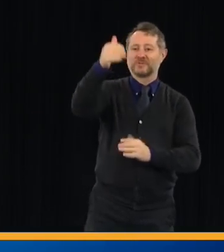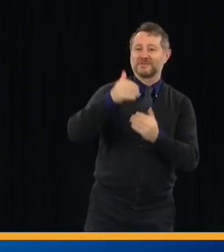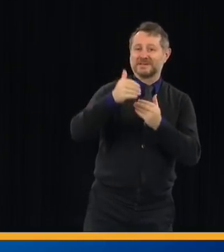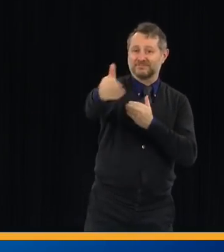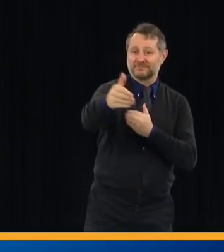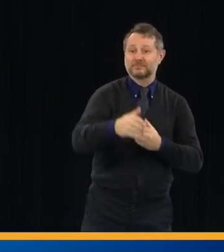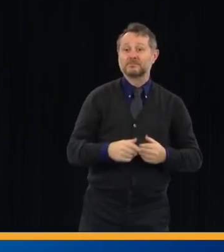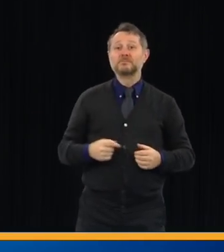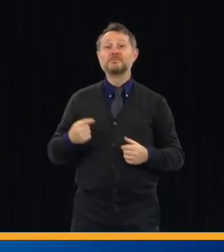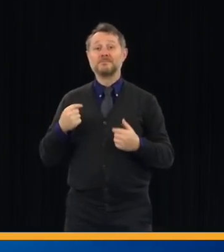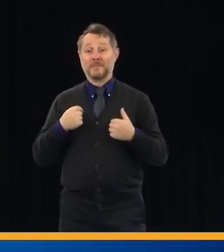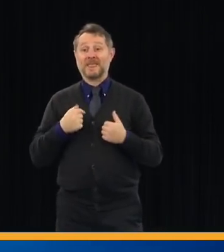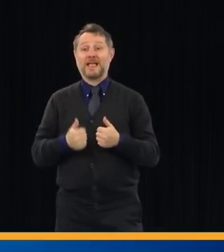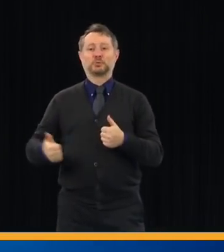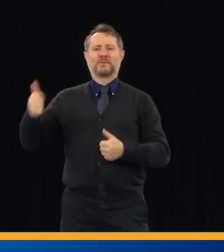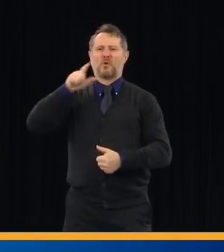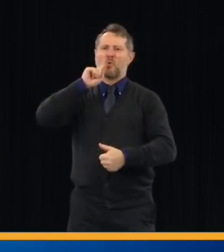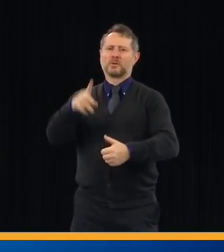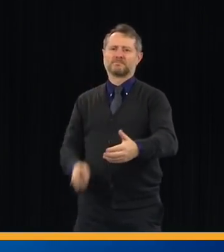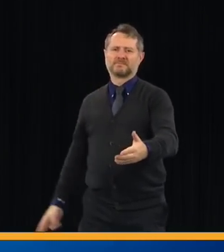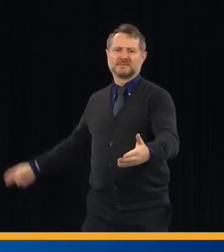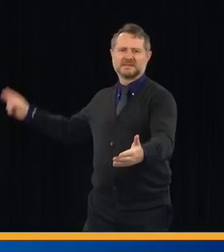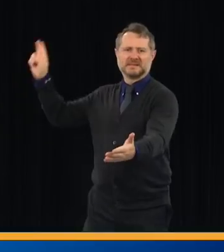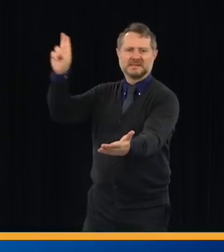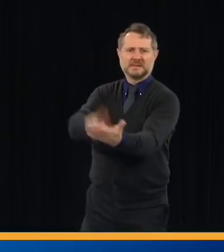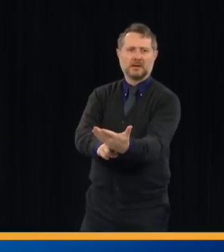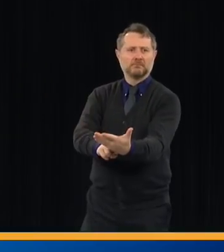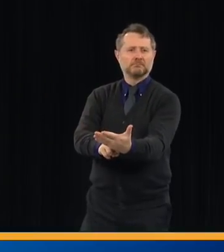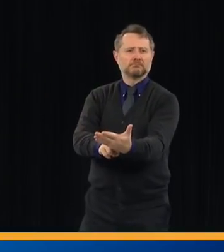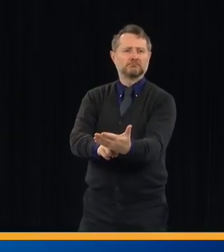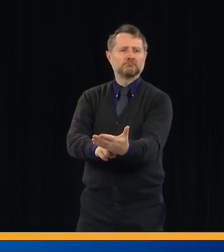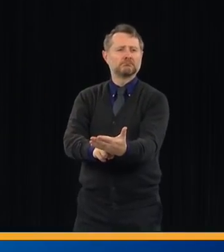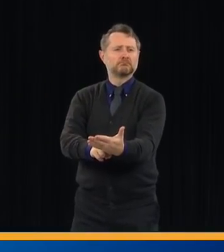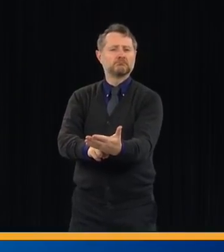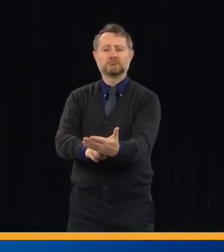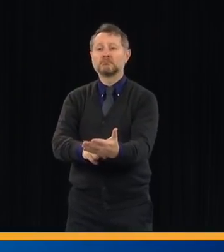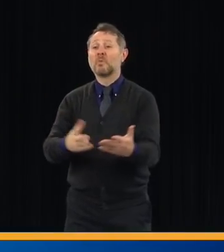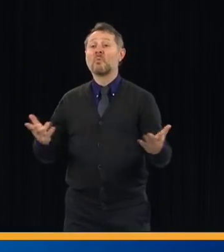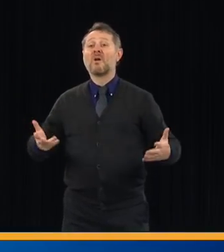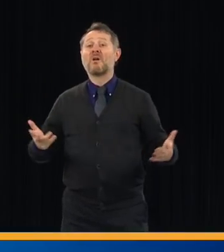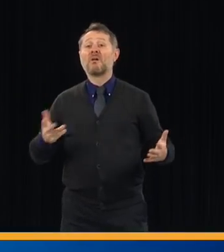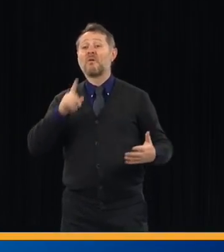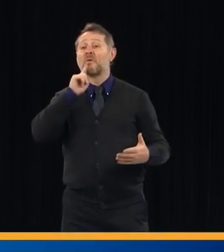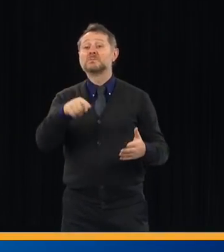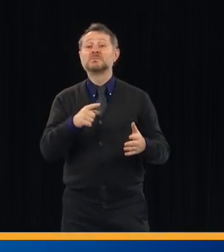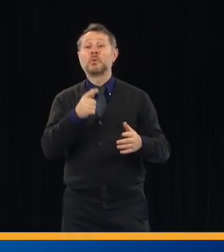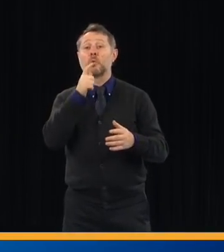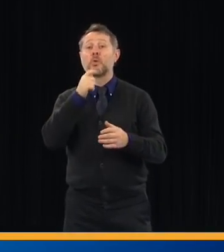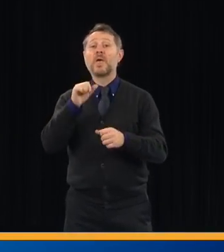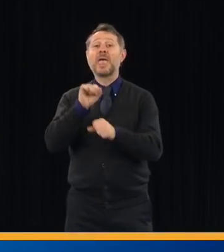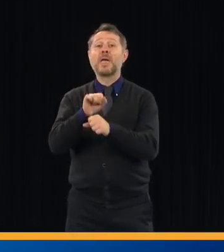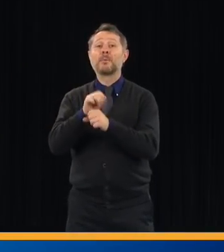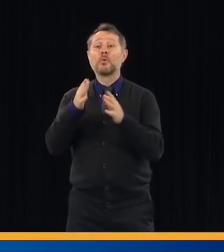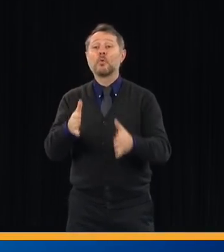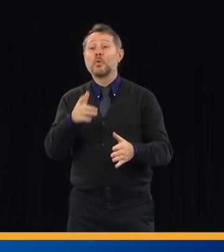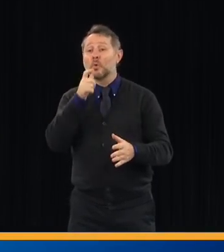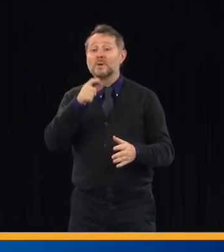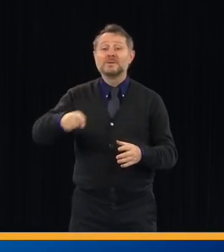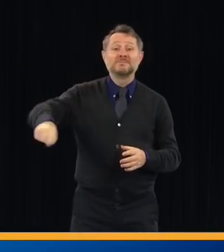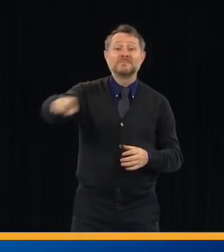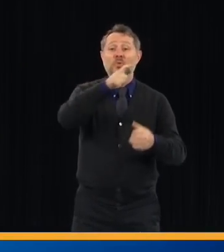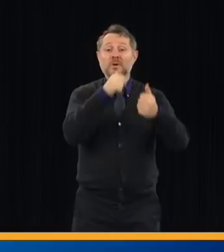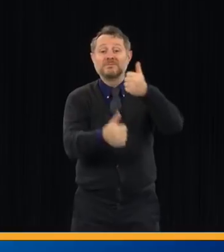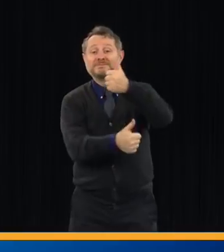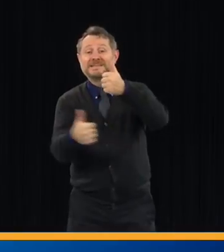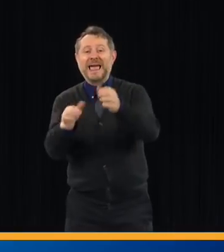order today, which directs employers to provide essential workers with a cloth or